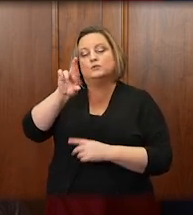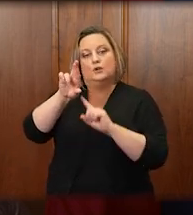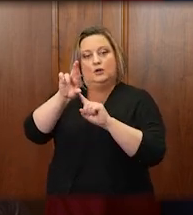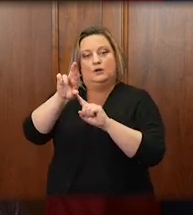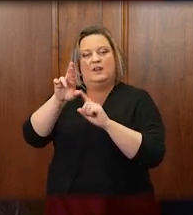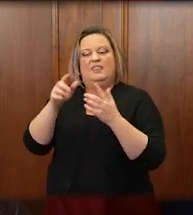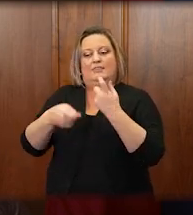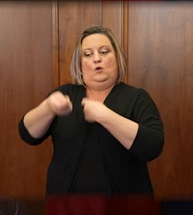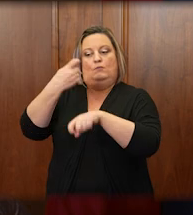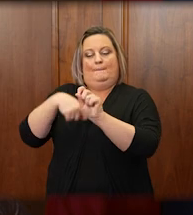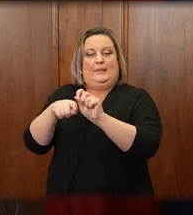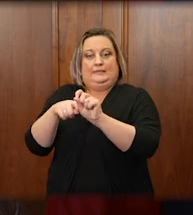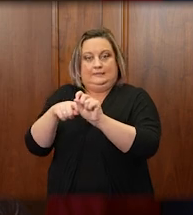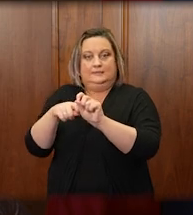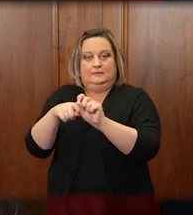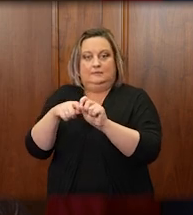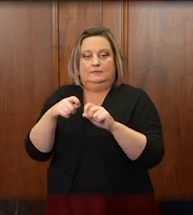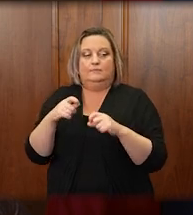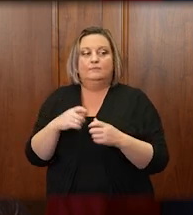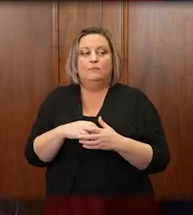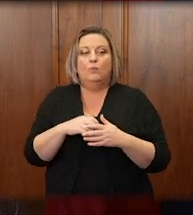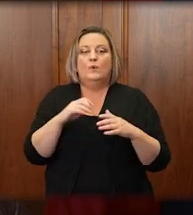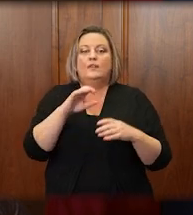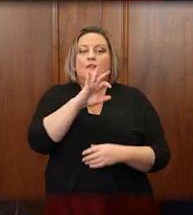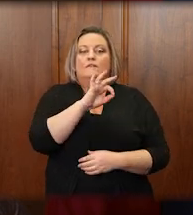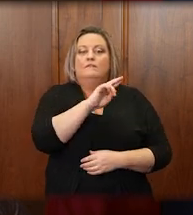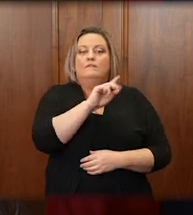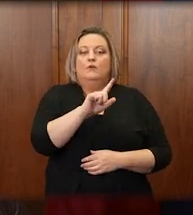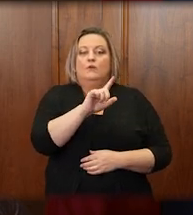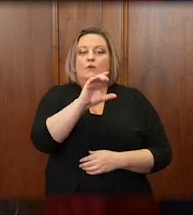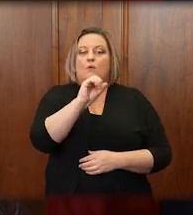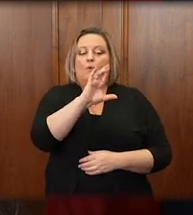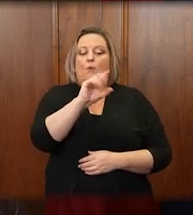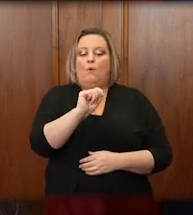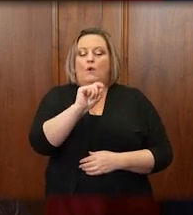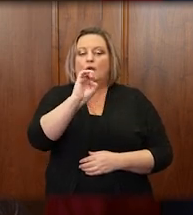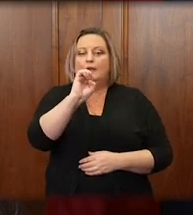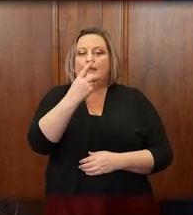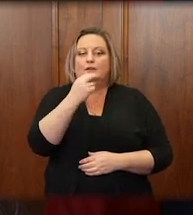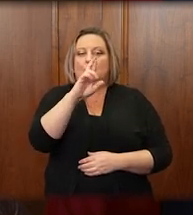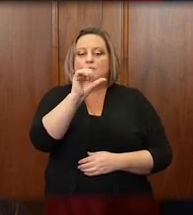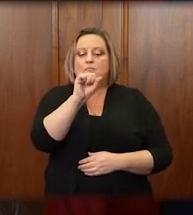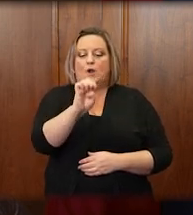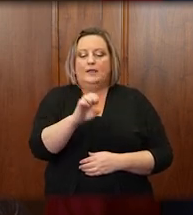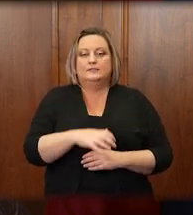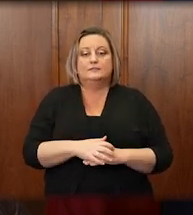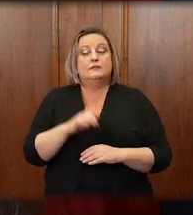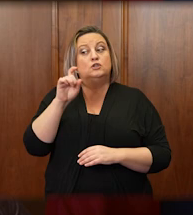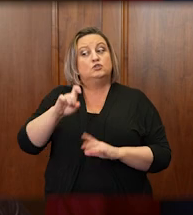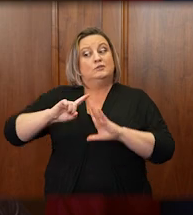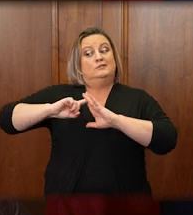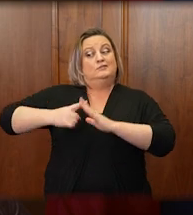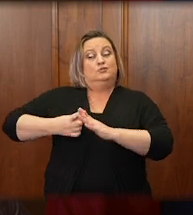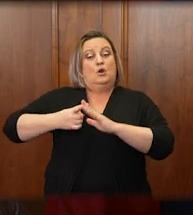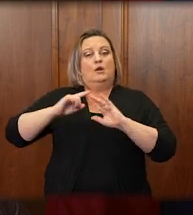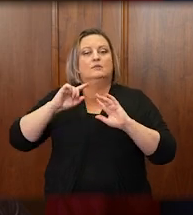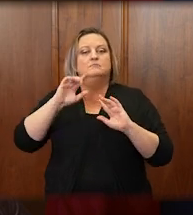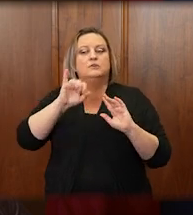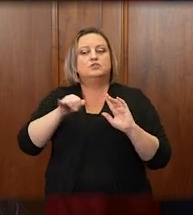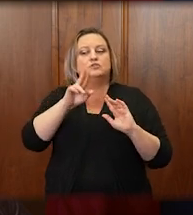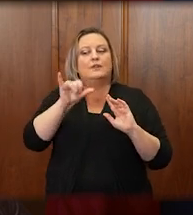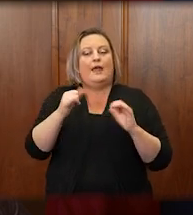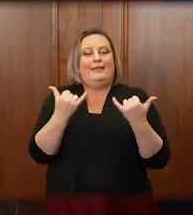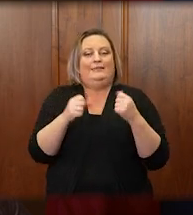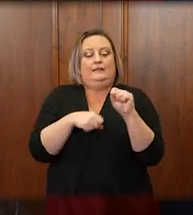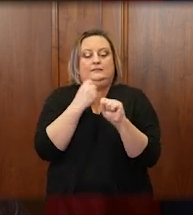Court Enterprise, and will begin to pilot that system in selected courts in July of this year and gradually